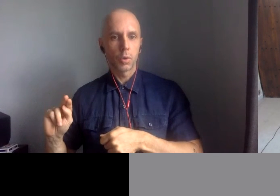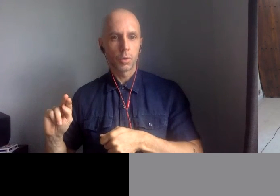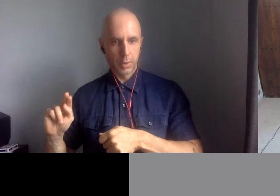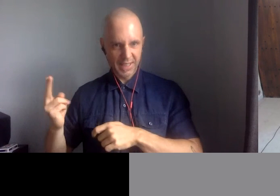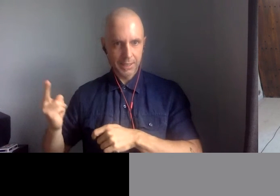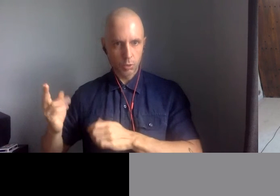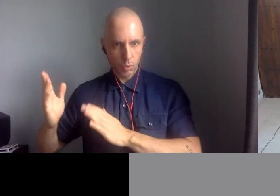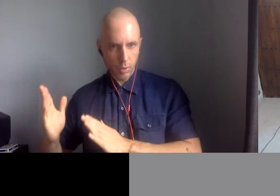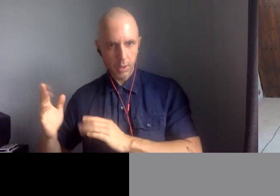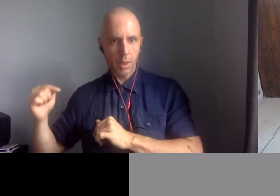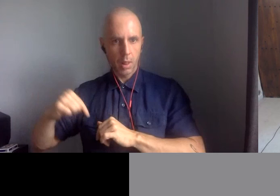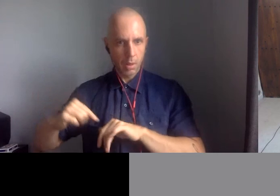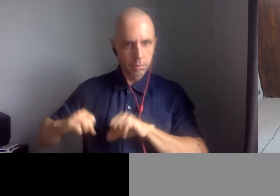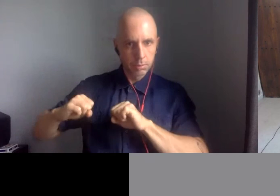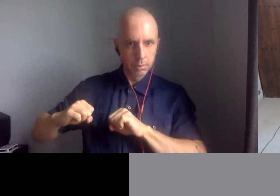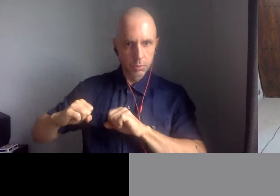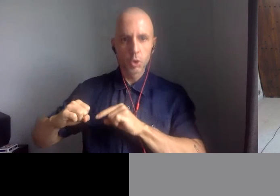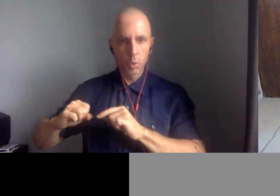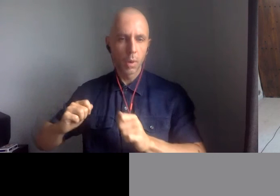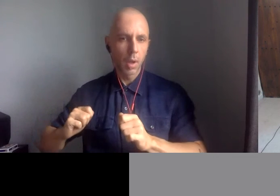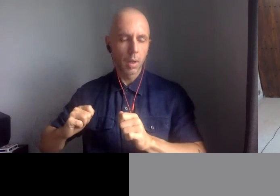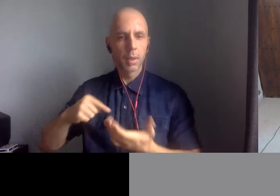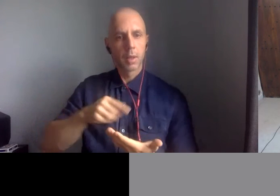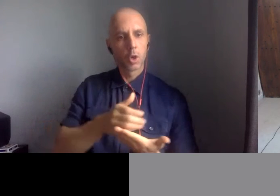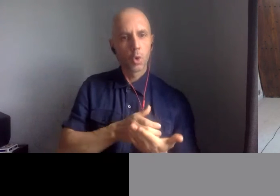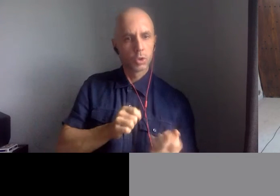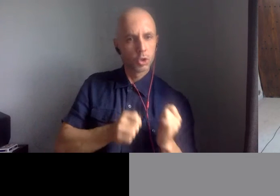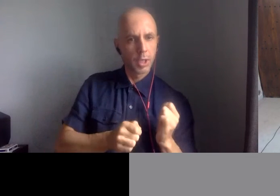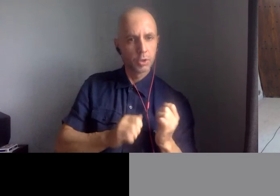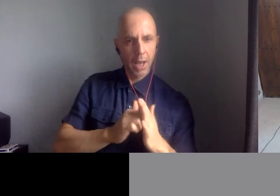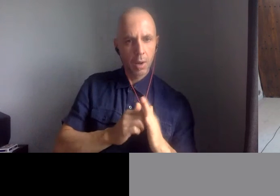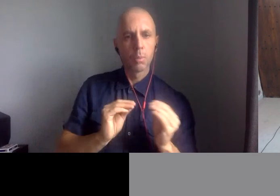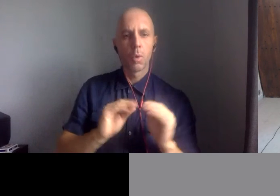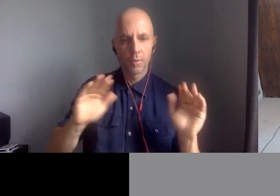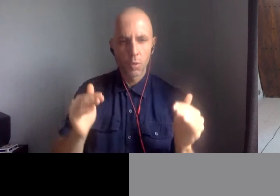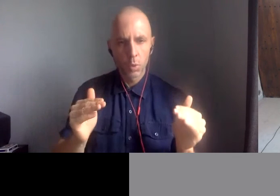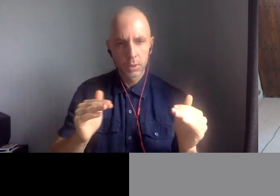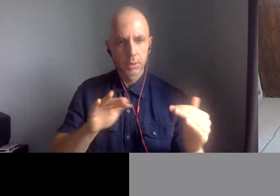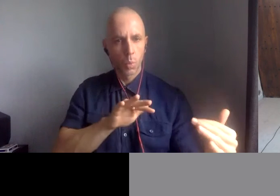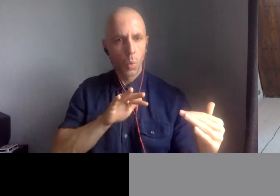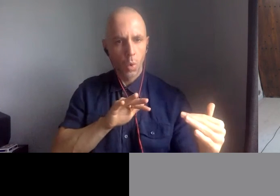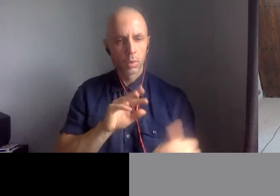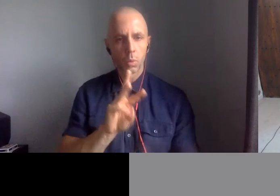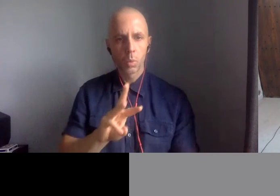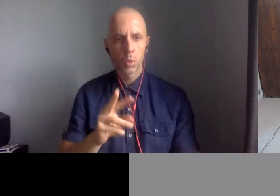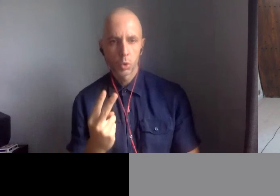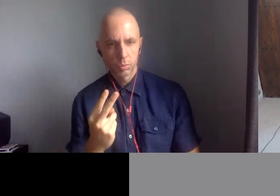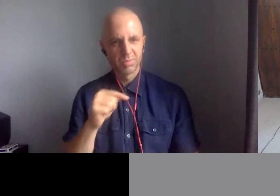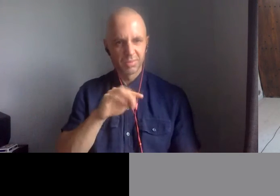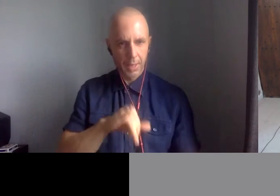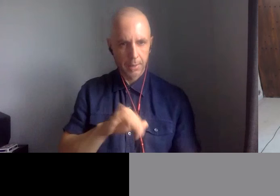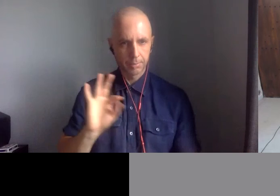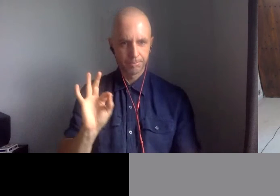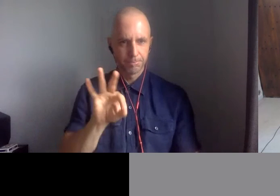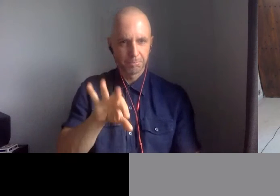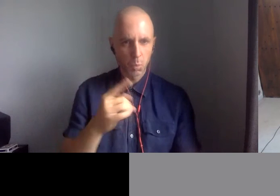And in the pandemic, we went entirely online. And we were doing the same course, course, but to students